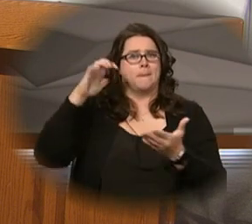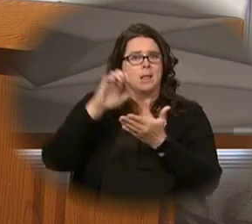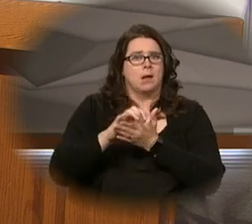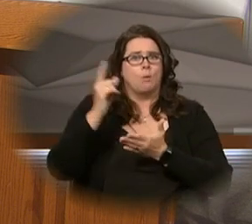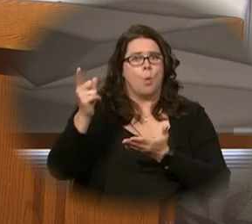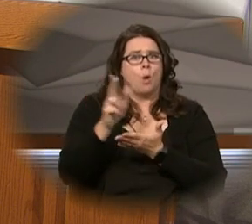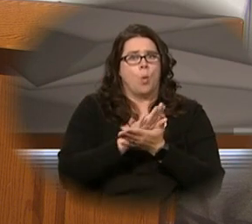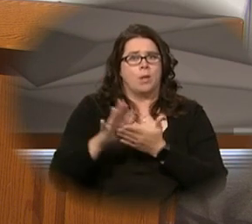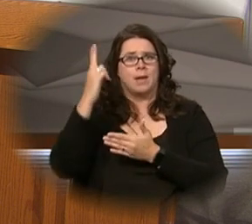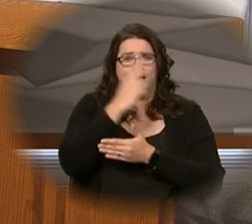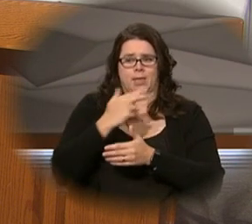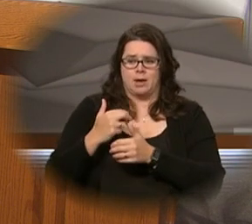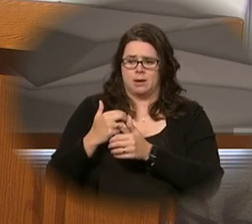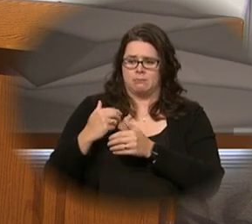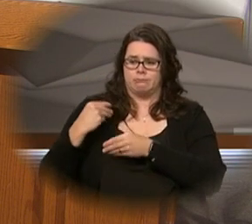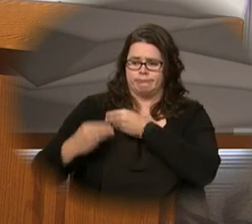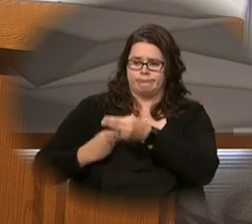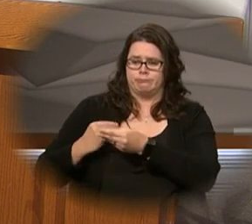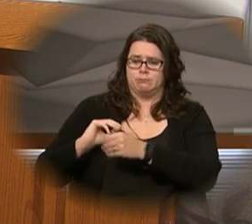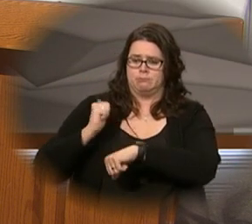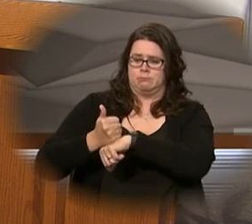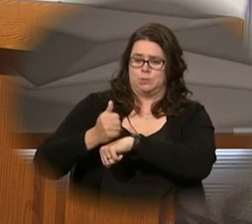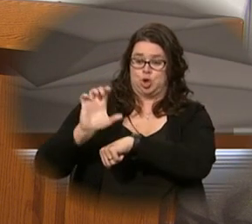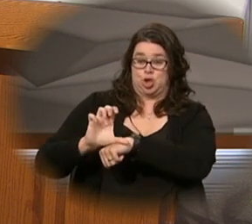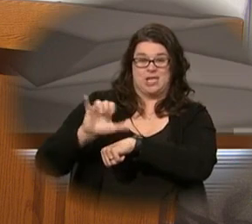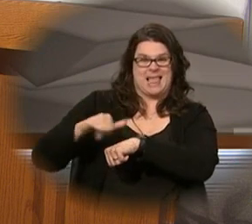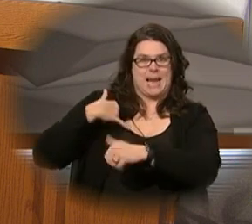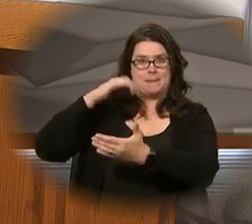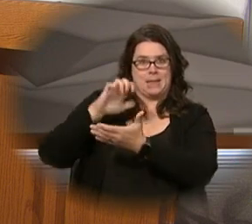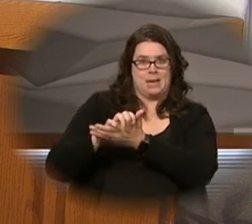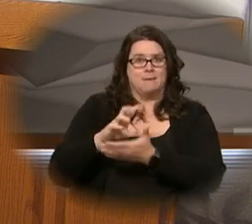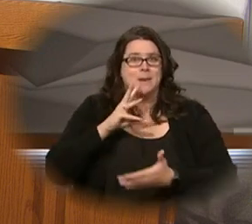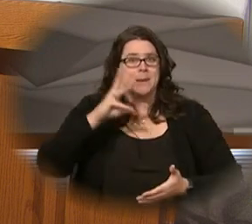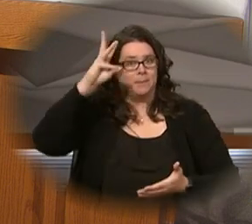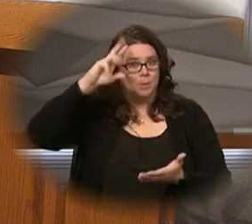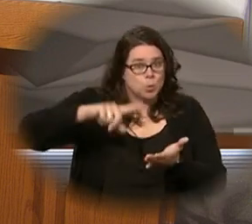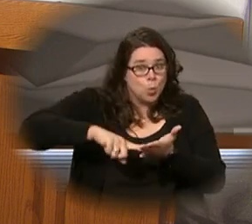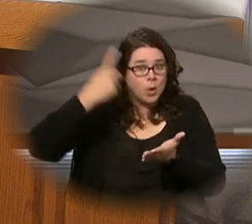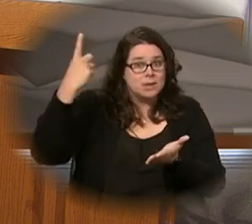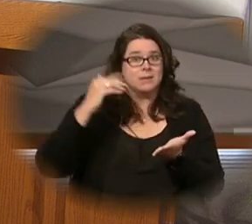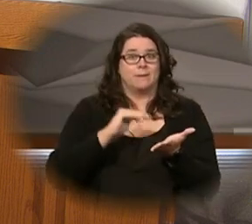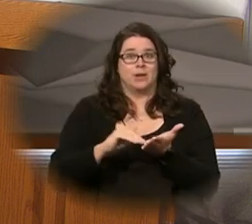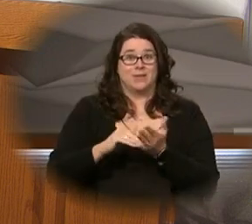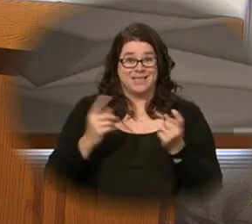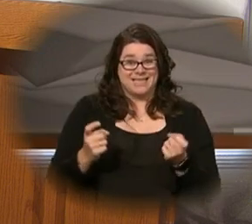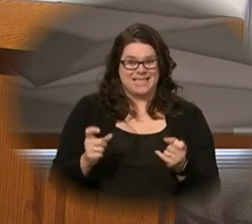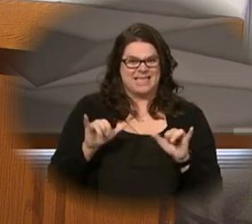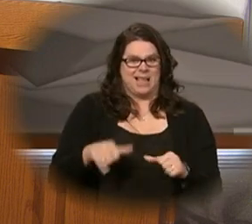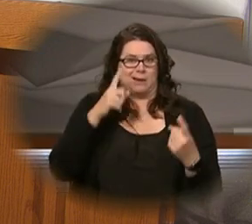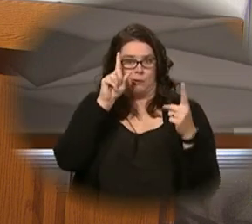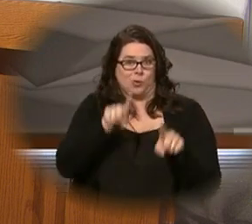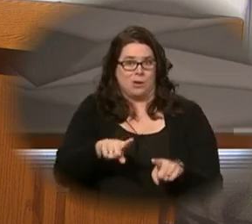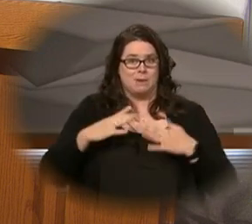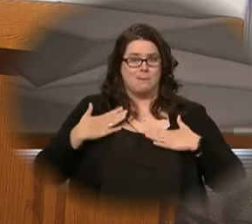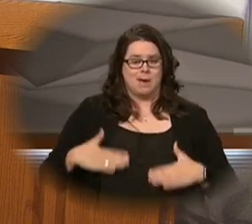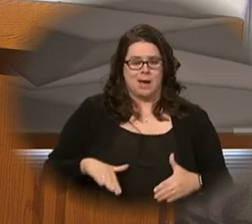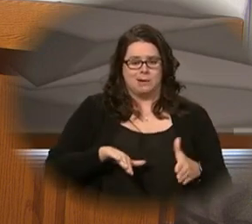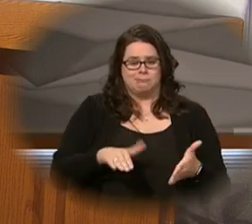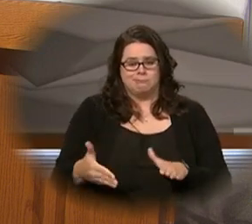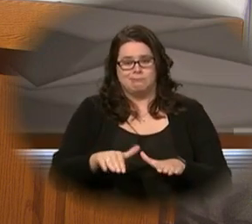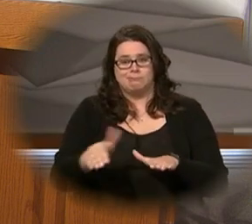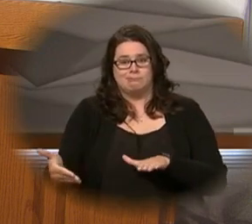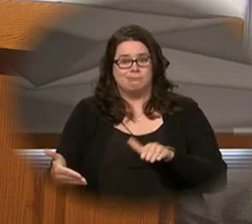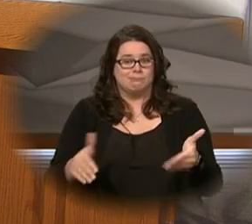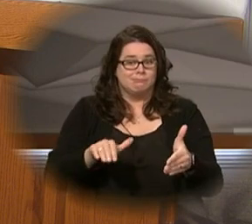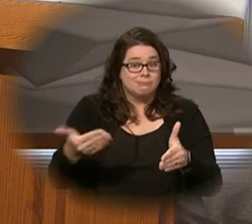holy, Catholic, and apostolic church. I confess one baptism for the forgiveness of sins. And I look forward to the resurrection